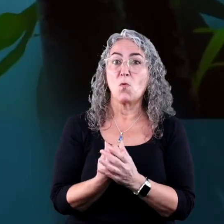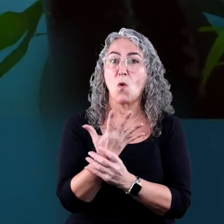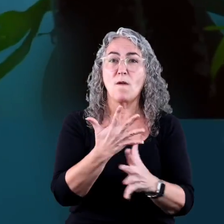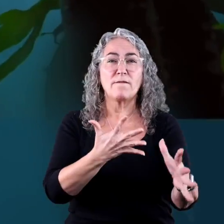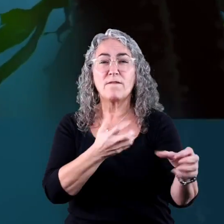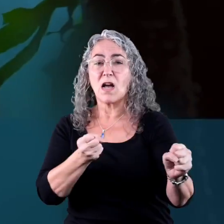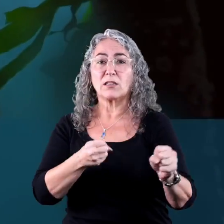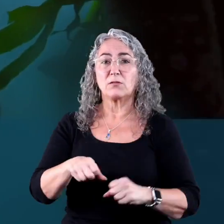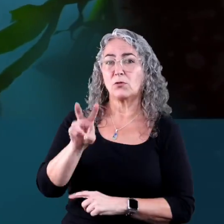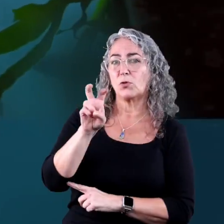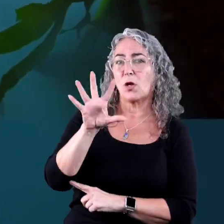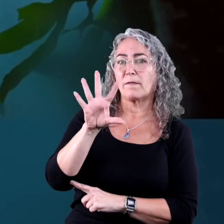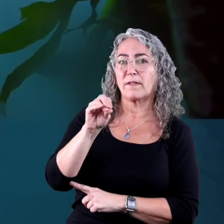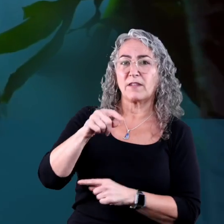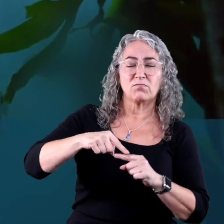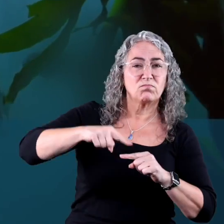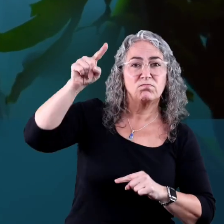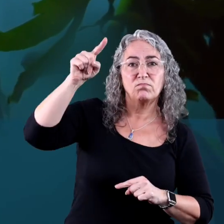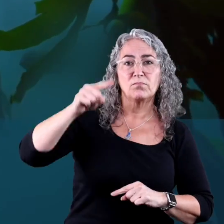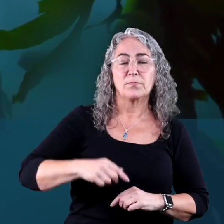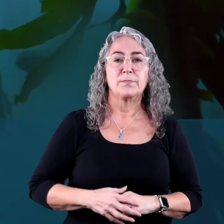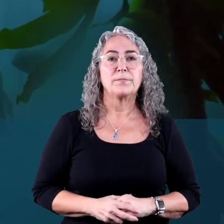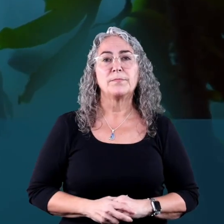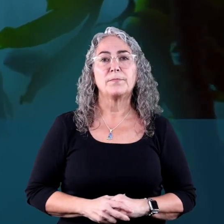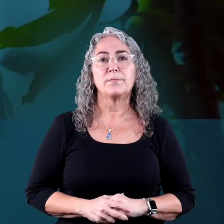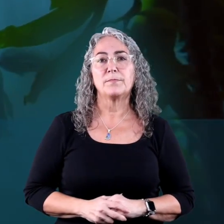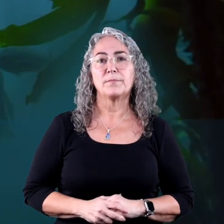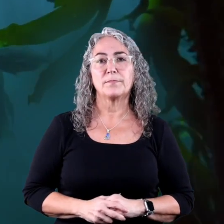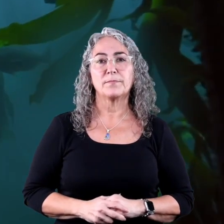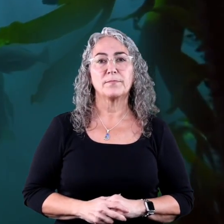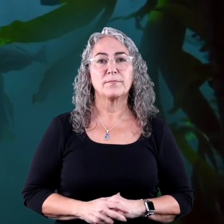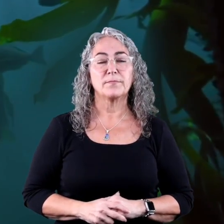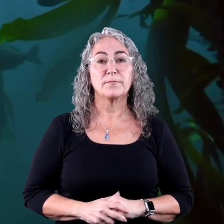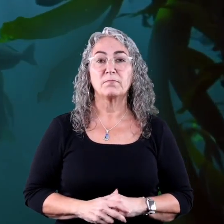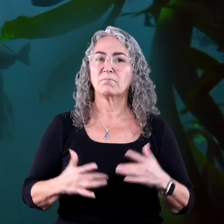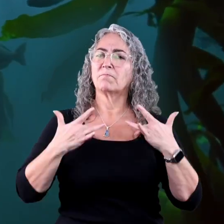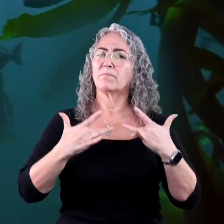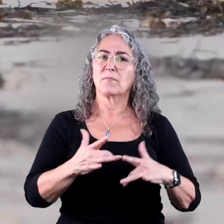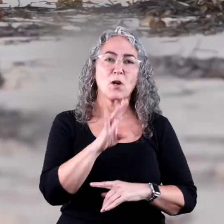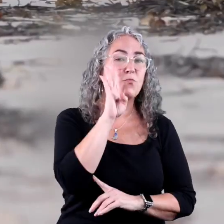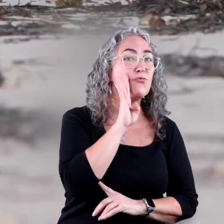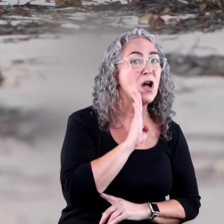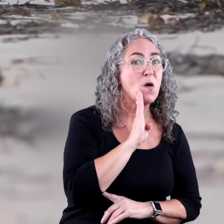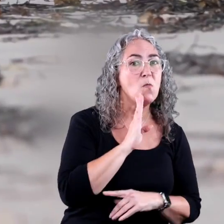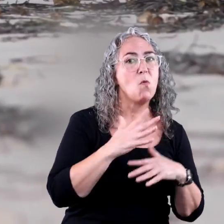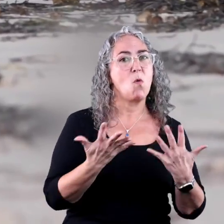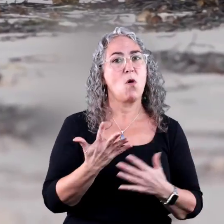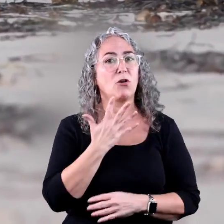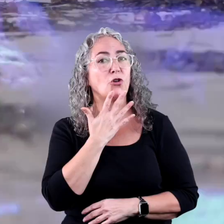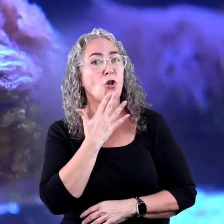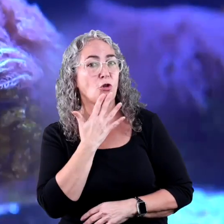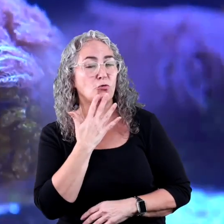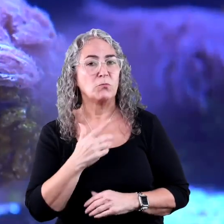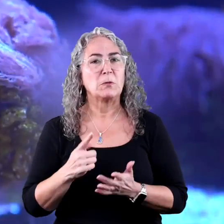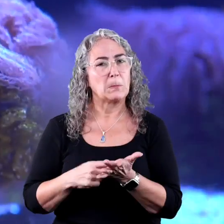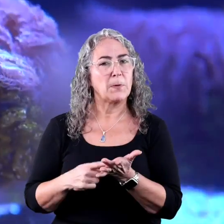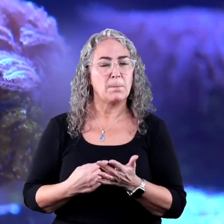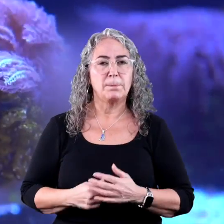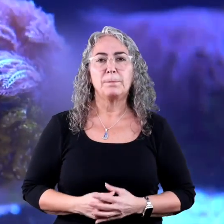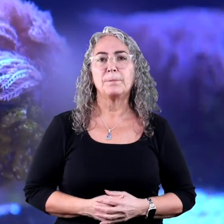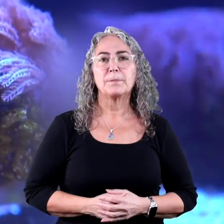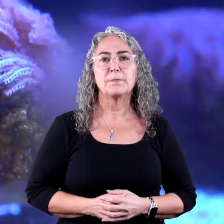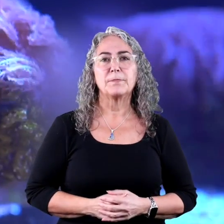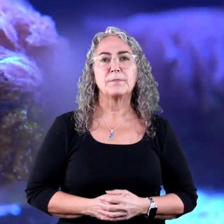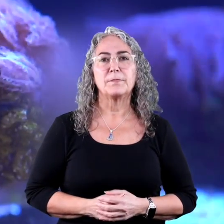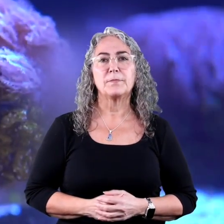Kelp grows very quickly and can reach up to 250 feet tall. It is usually brown but some kelp can